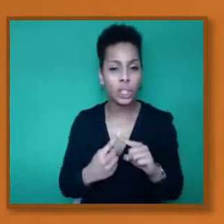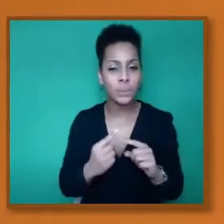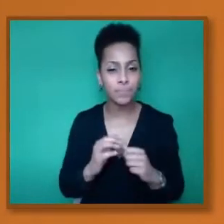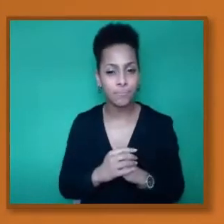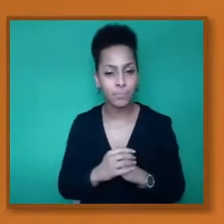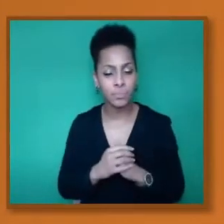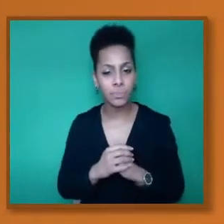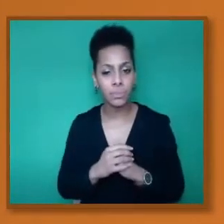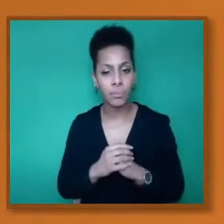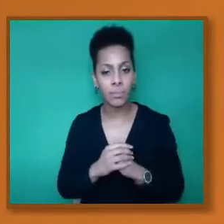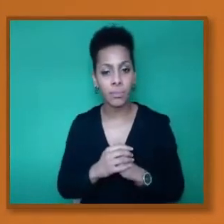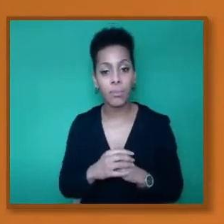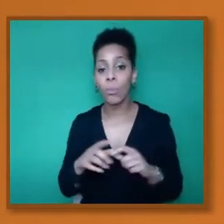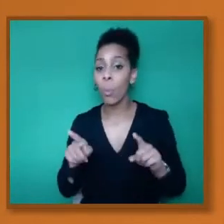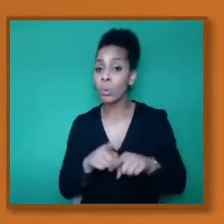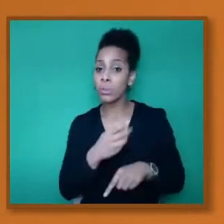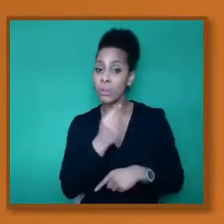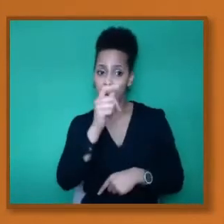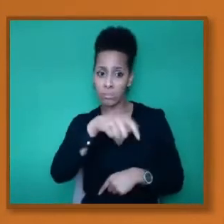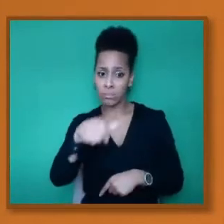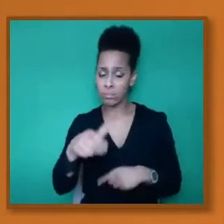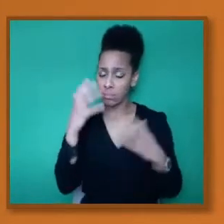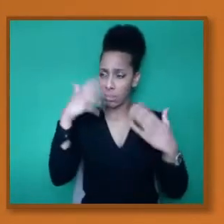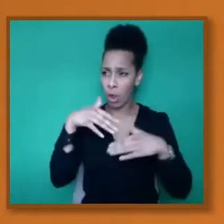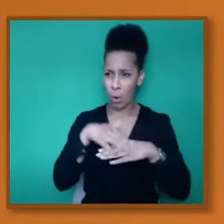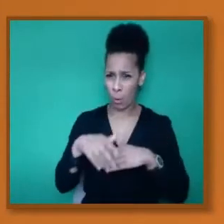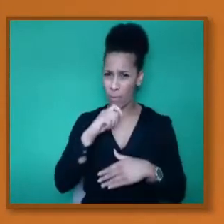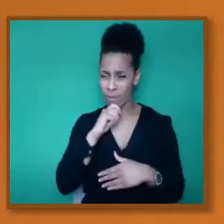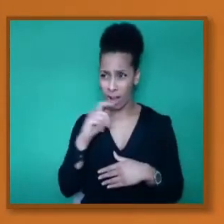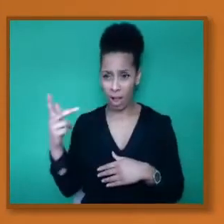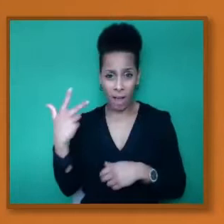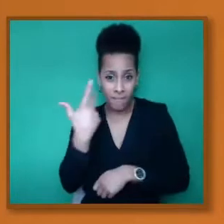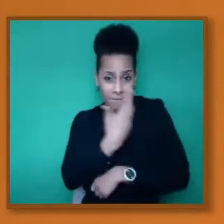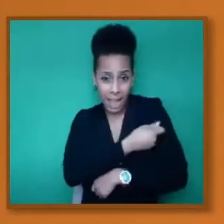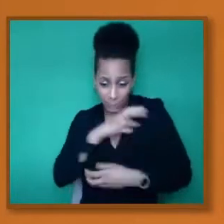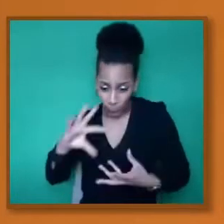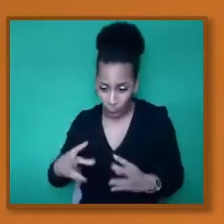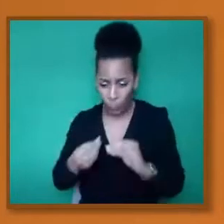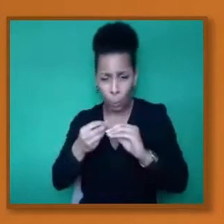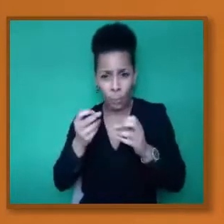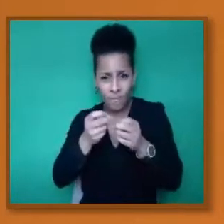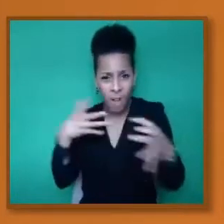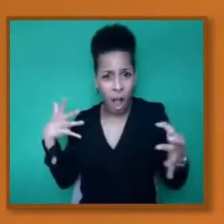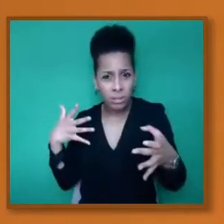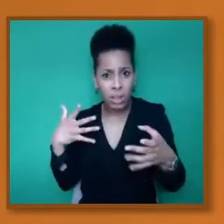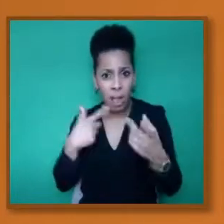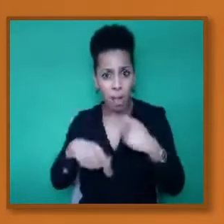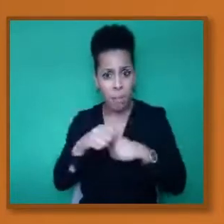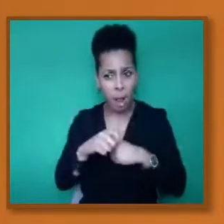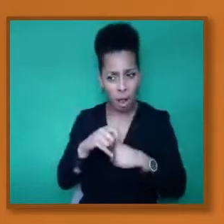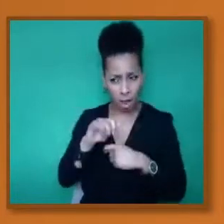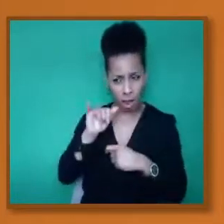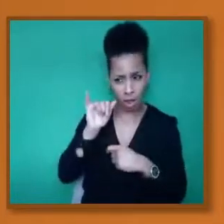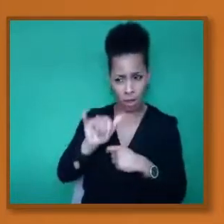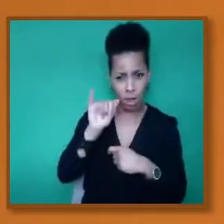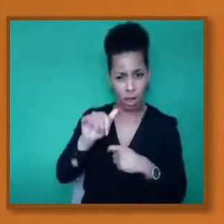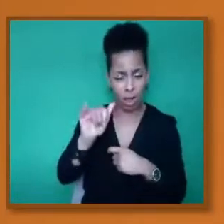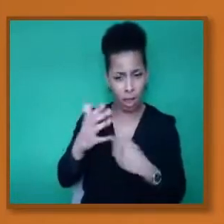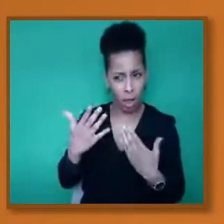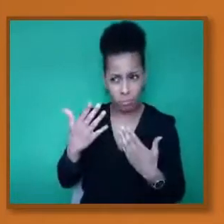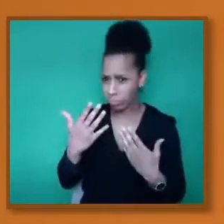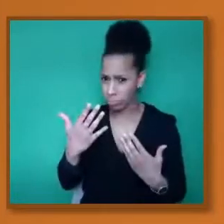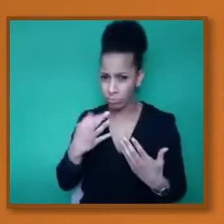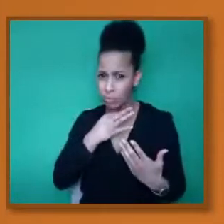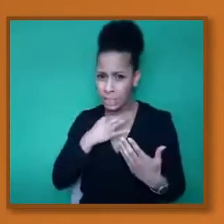which the vaccine has been developed, does that actually compromise safety? So those are the kind of